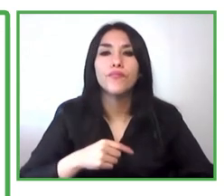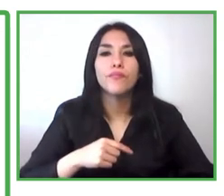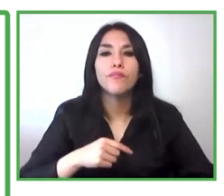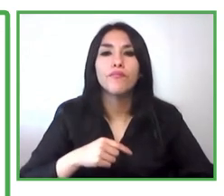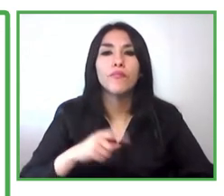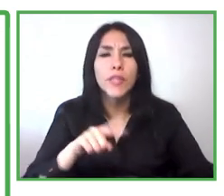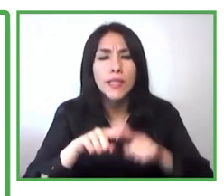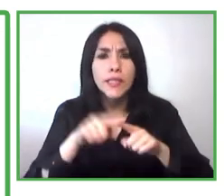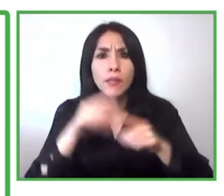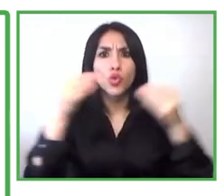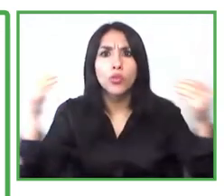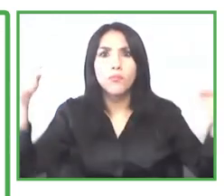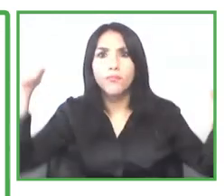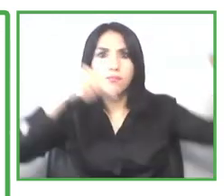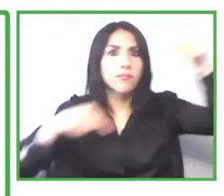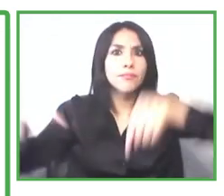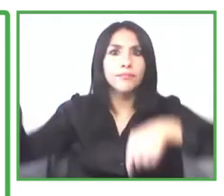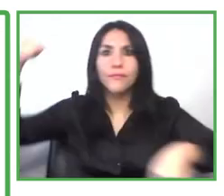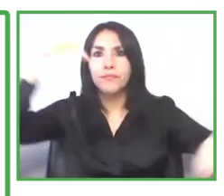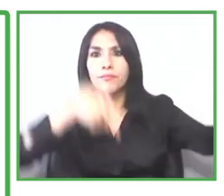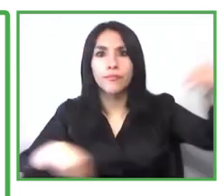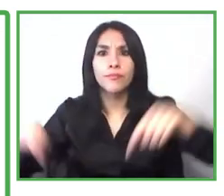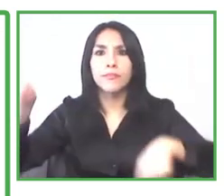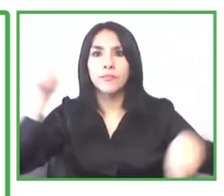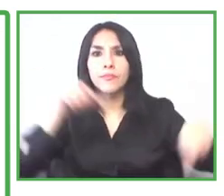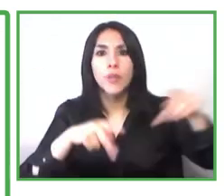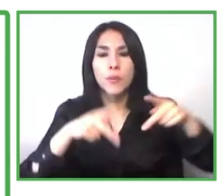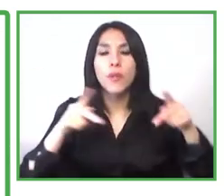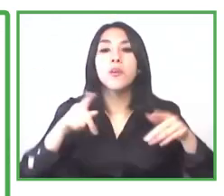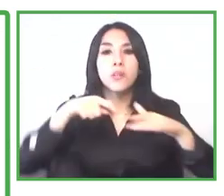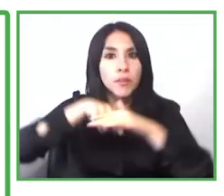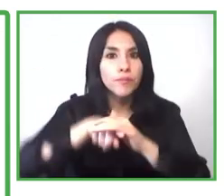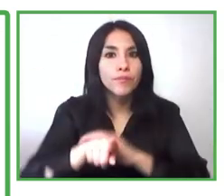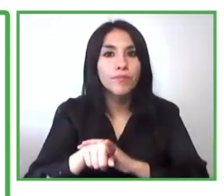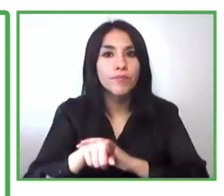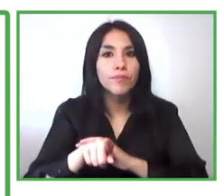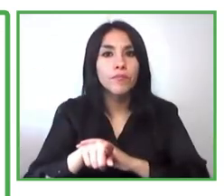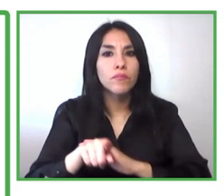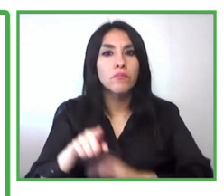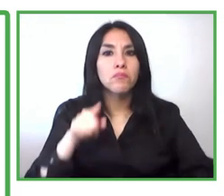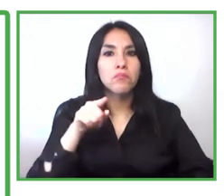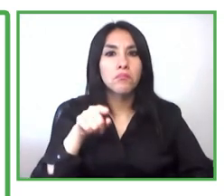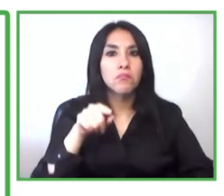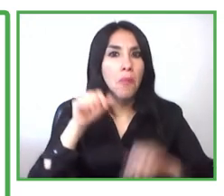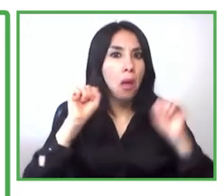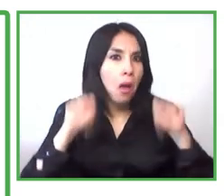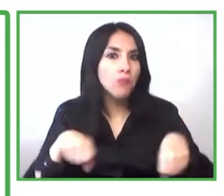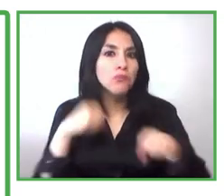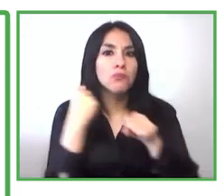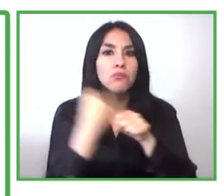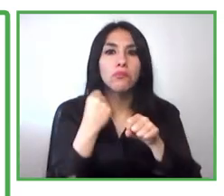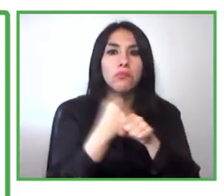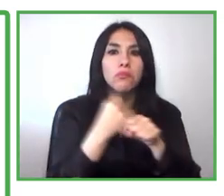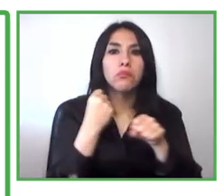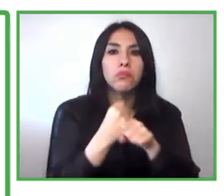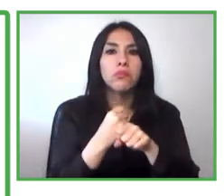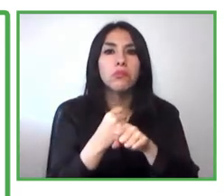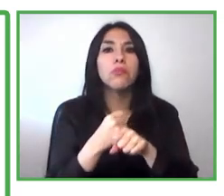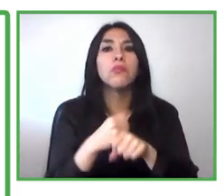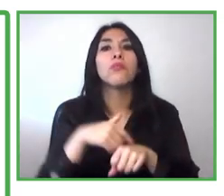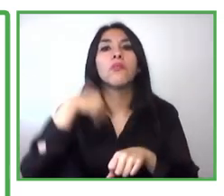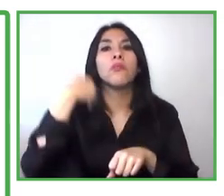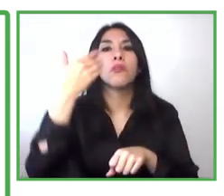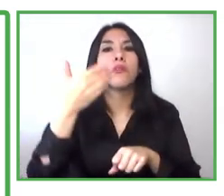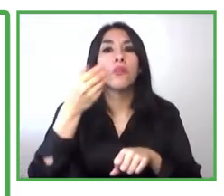are in their association they have a productive activity and they feel themselves useful generate incomes and in